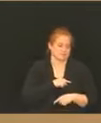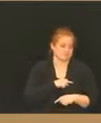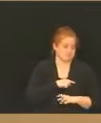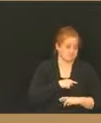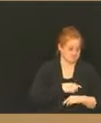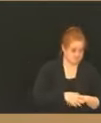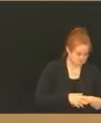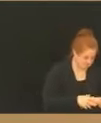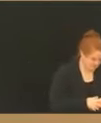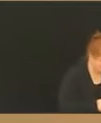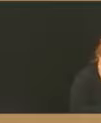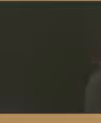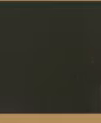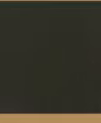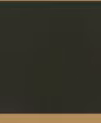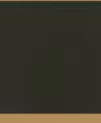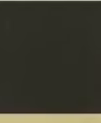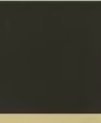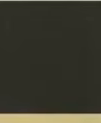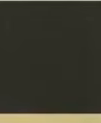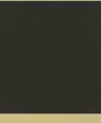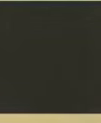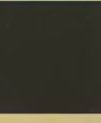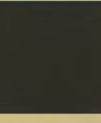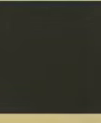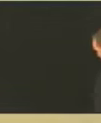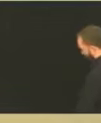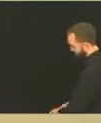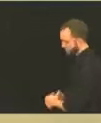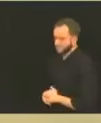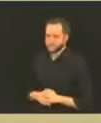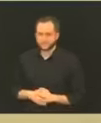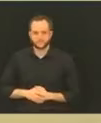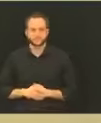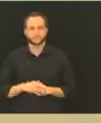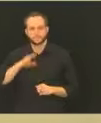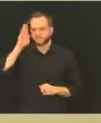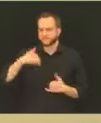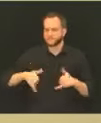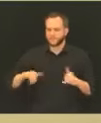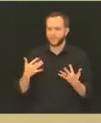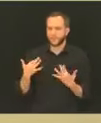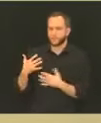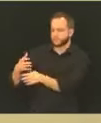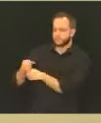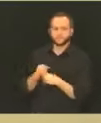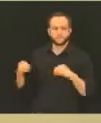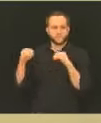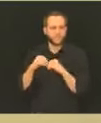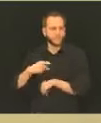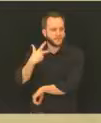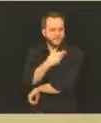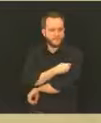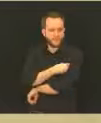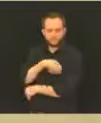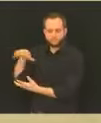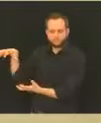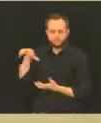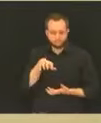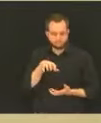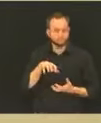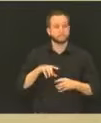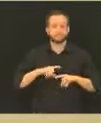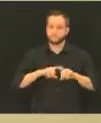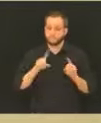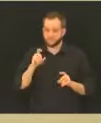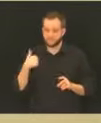And then I know we're still waiting for those more doses to come to us. But do we will we have enough people